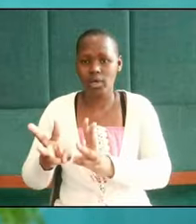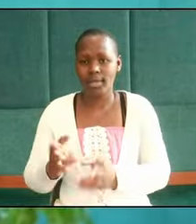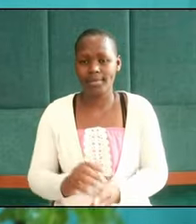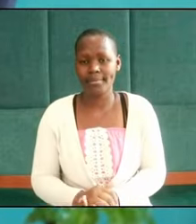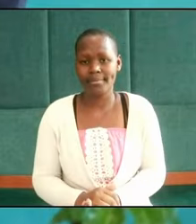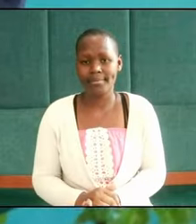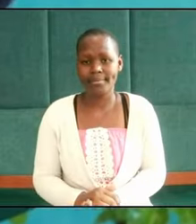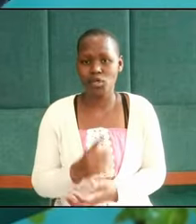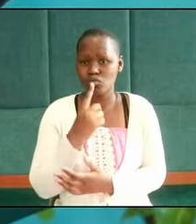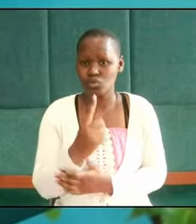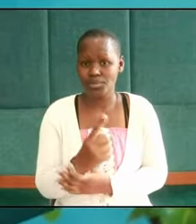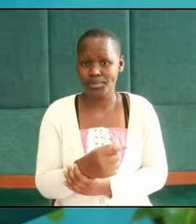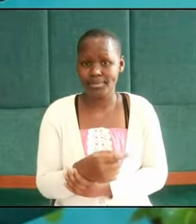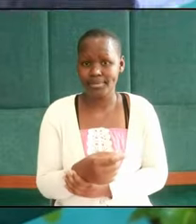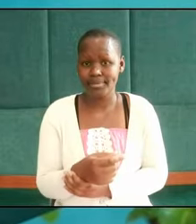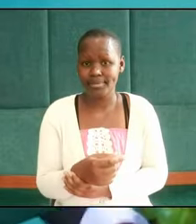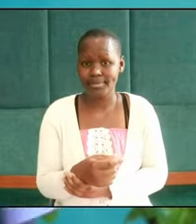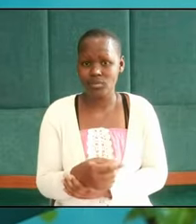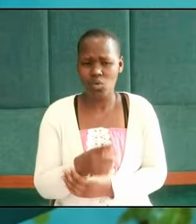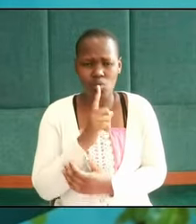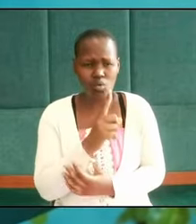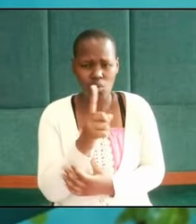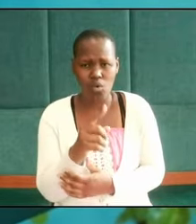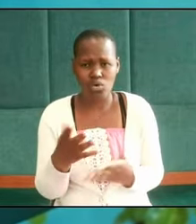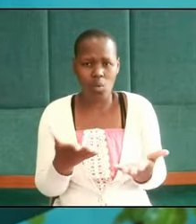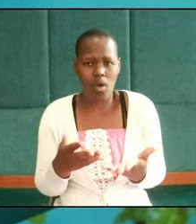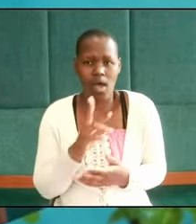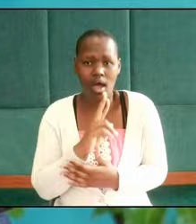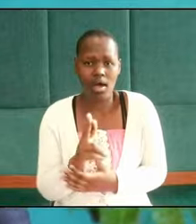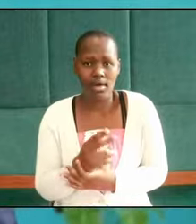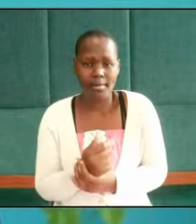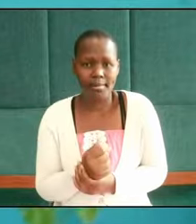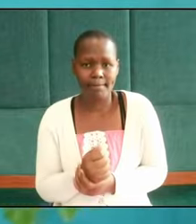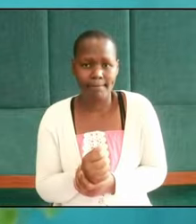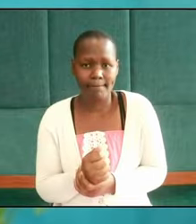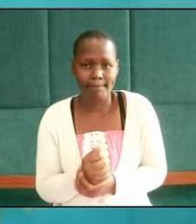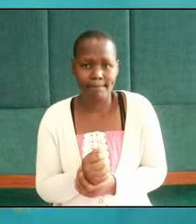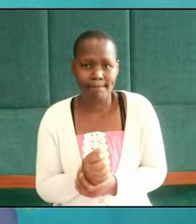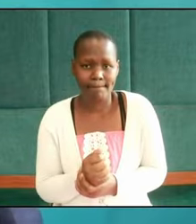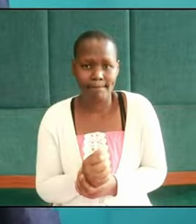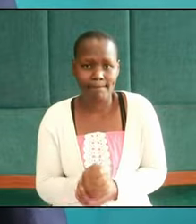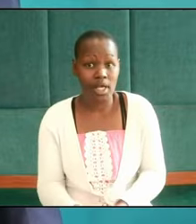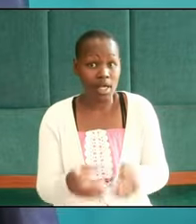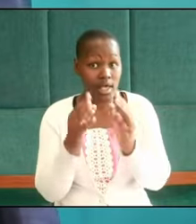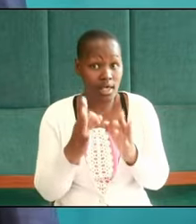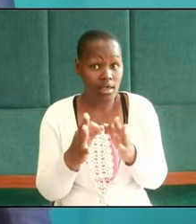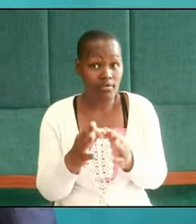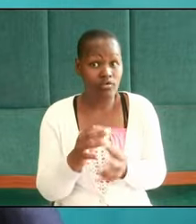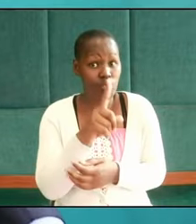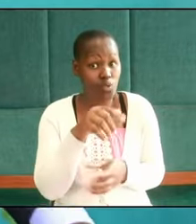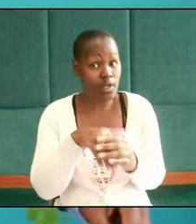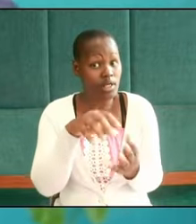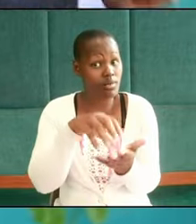and so be warned whoever you are that if you are in